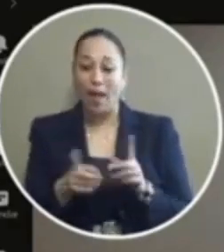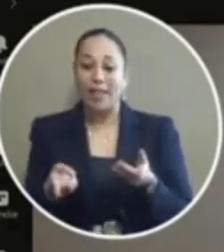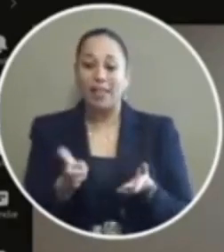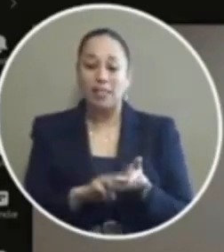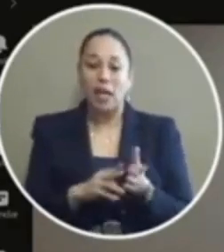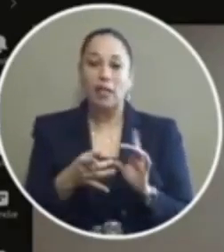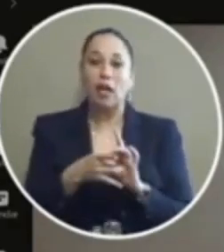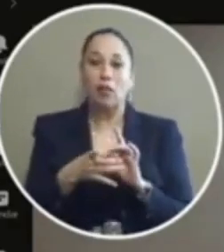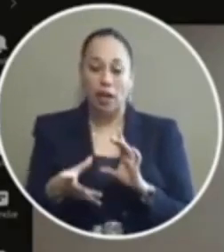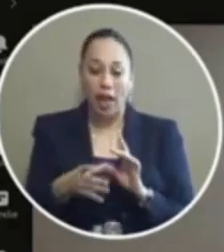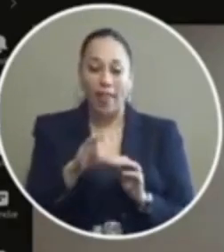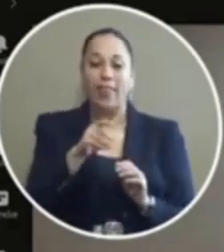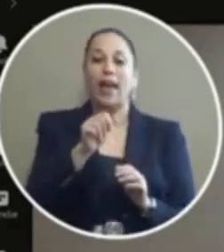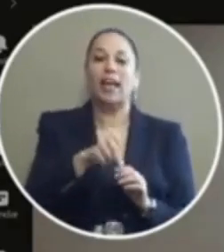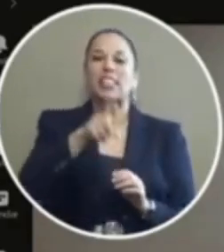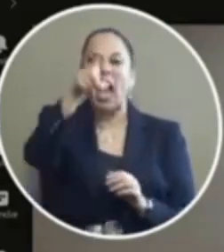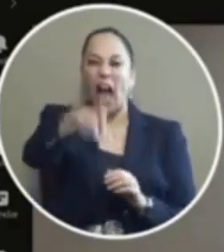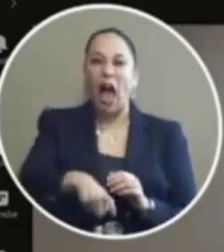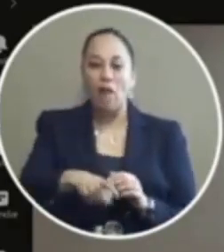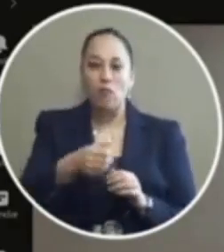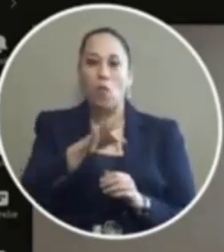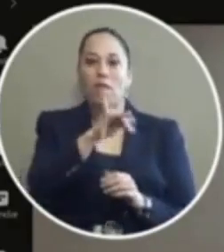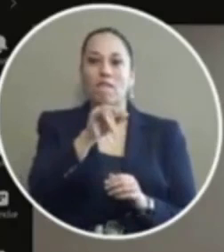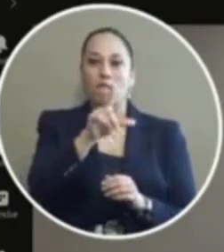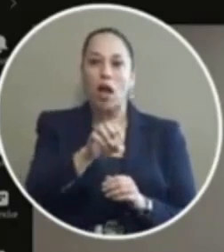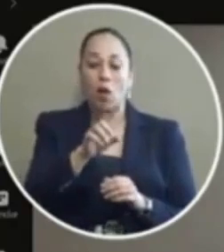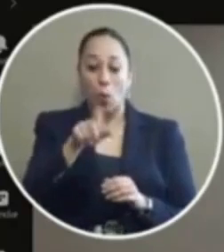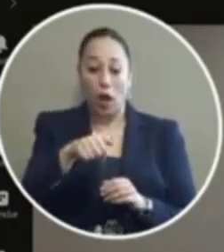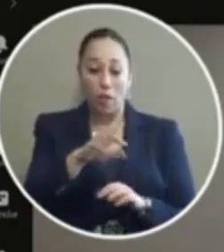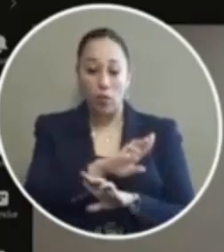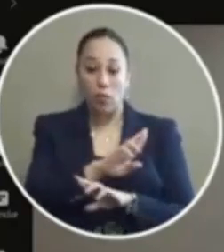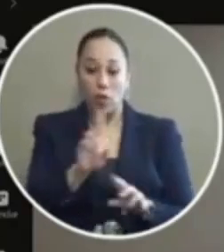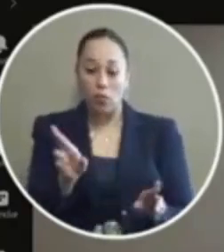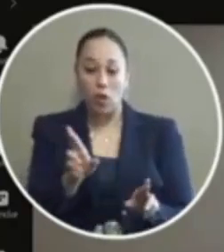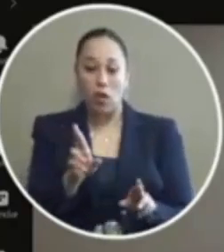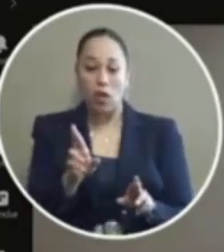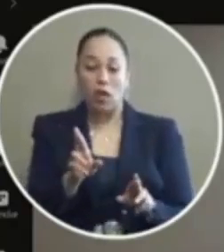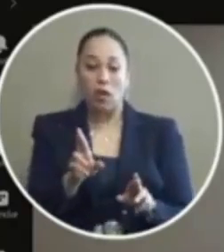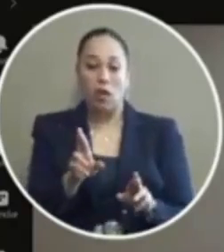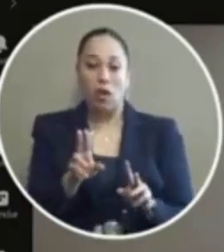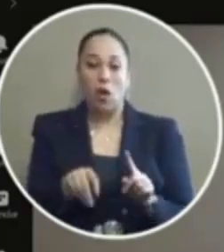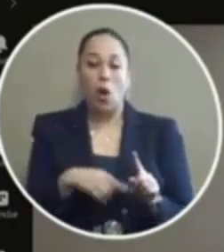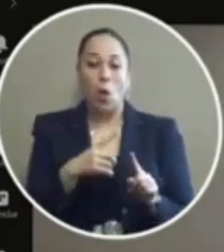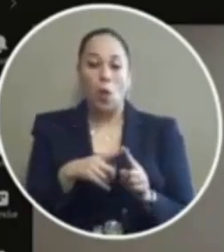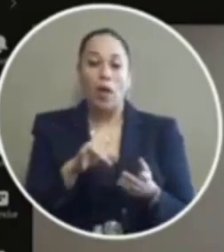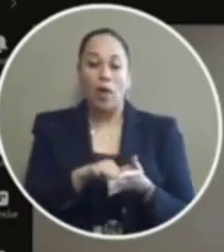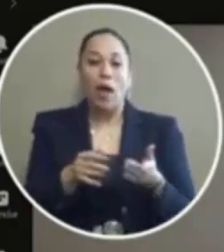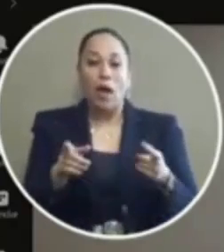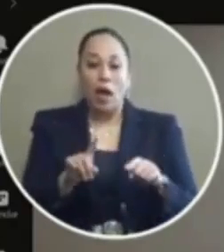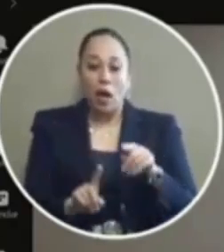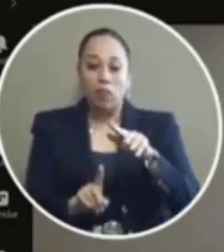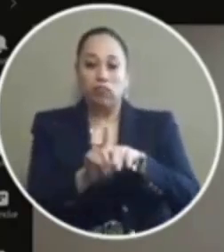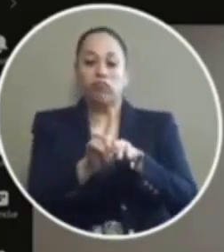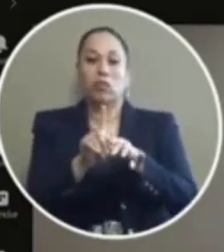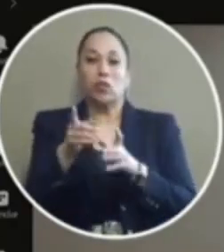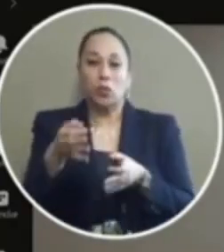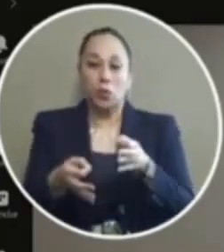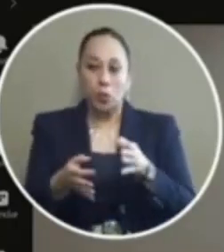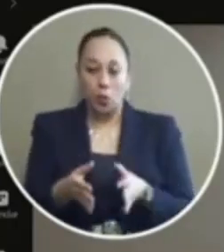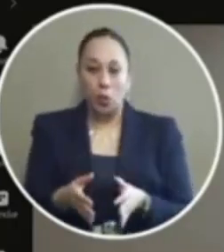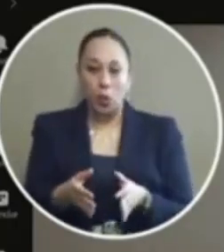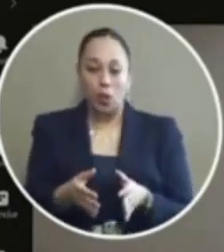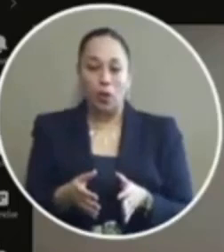the case will have to be filed because we have to be prepared when that when he comes to court because you heard Judge Morales